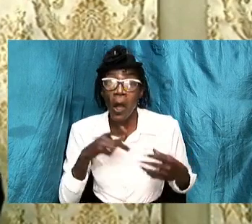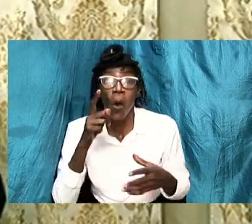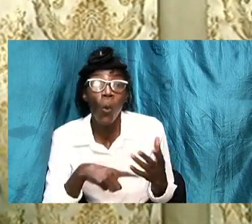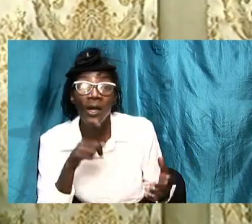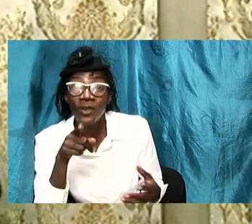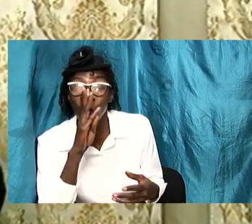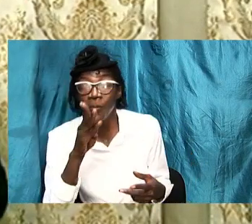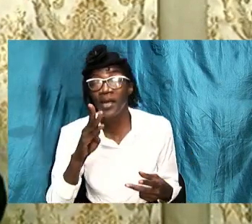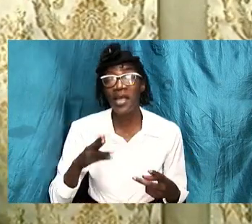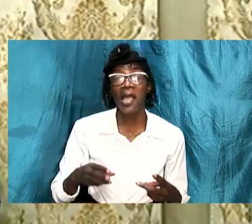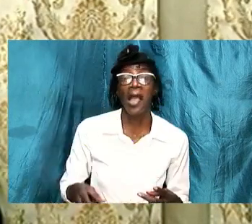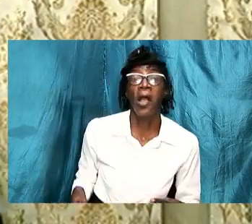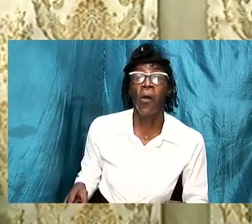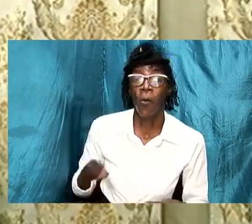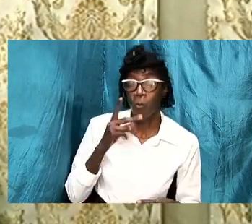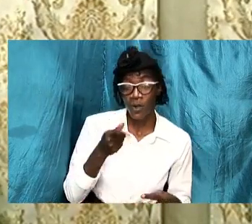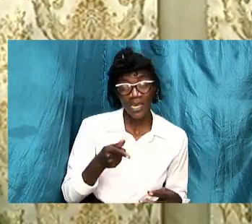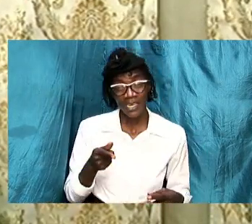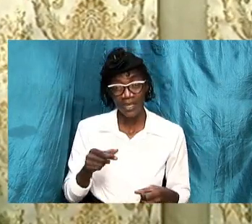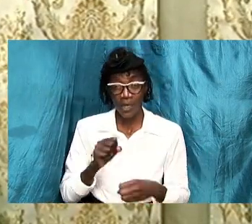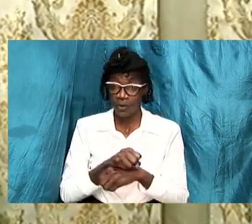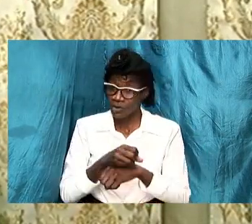willing to spend on your relationship